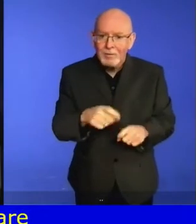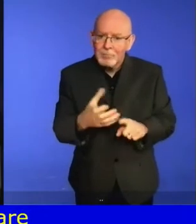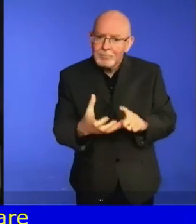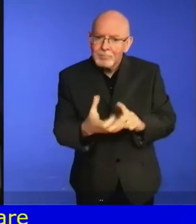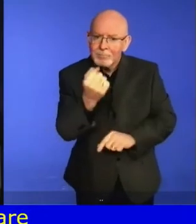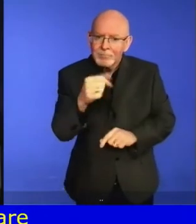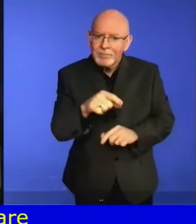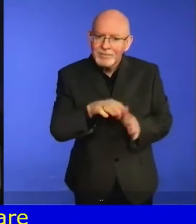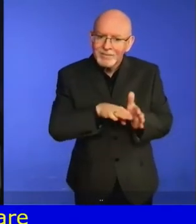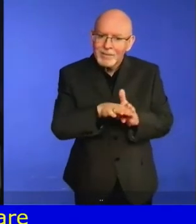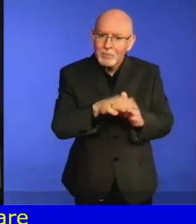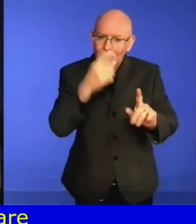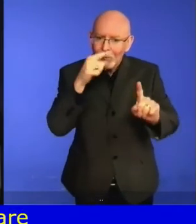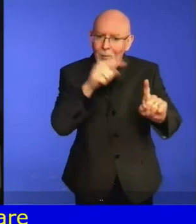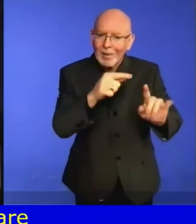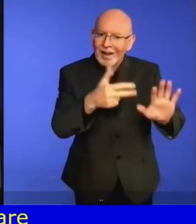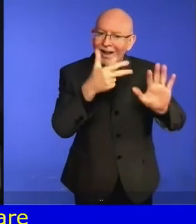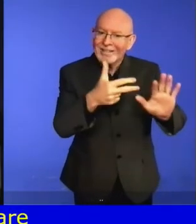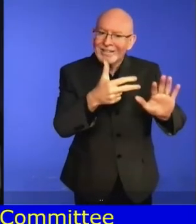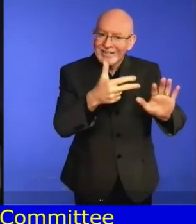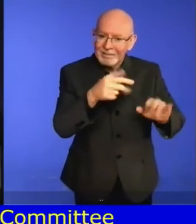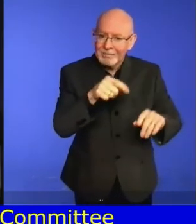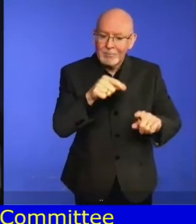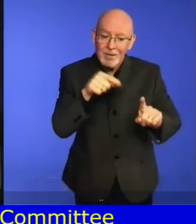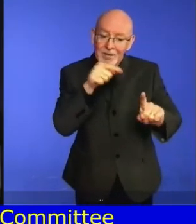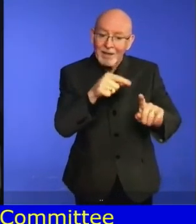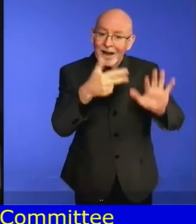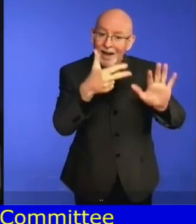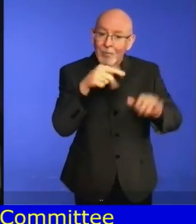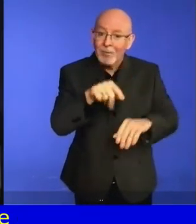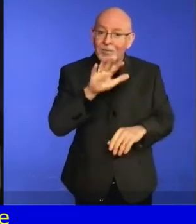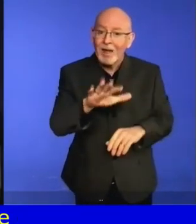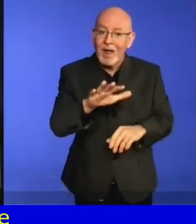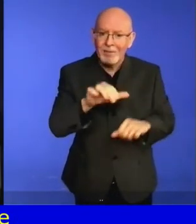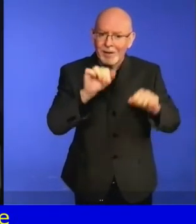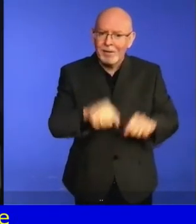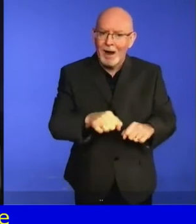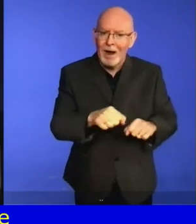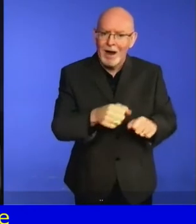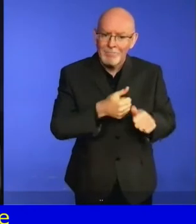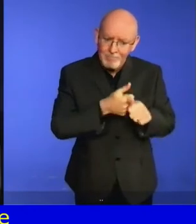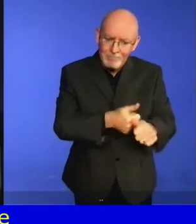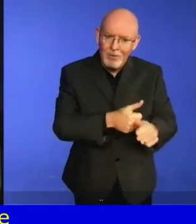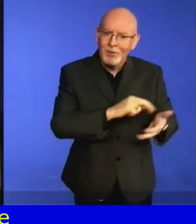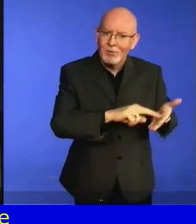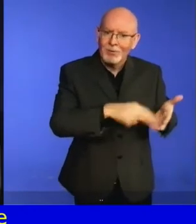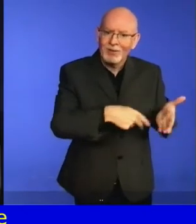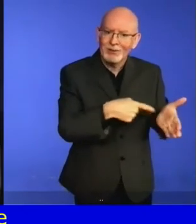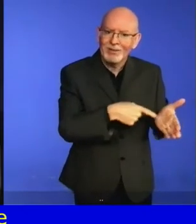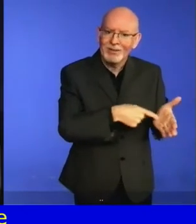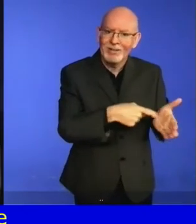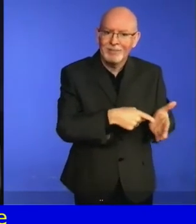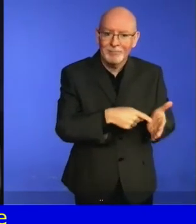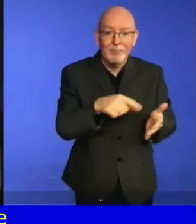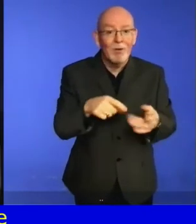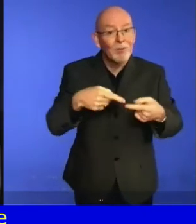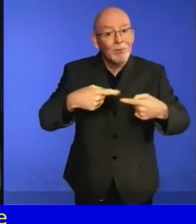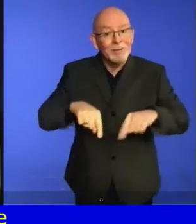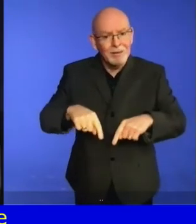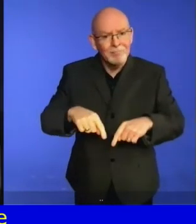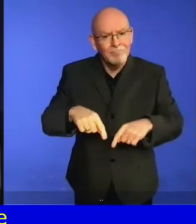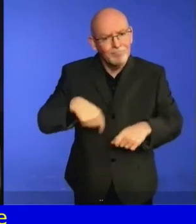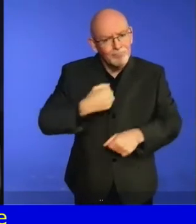inviting all relevant stakeholders to provide inputs and potentially convening a day of general